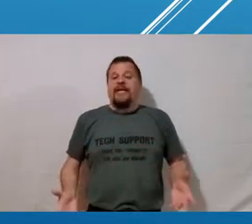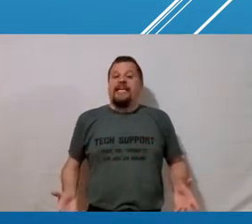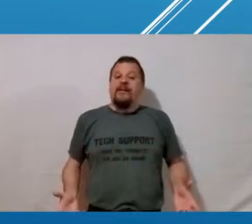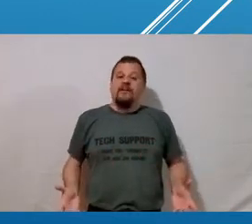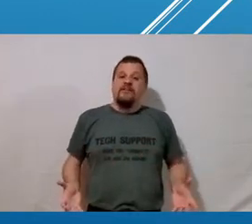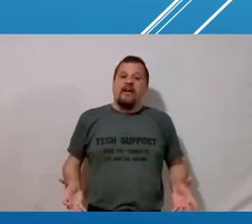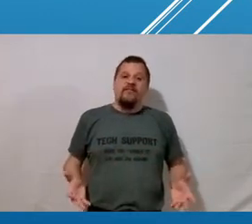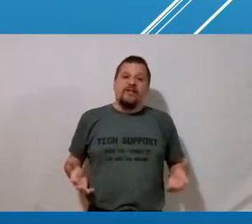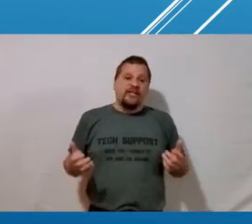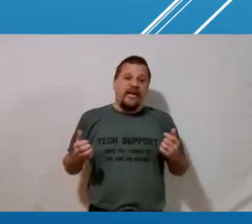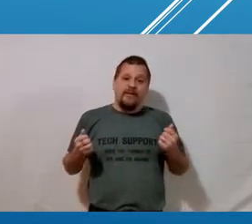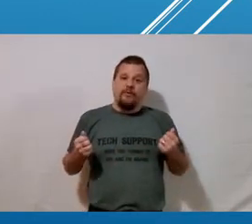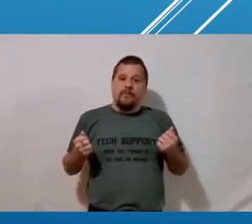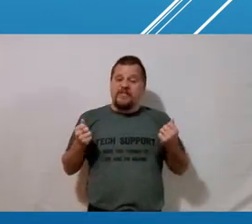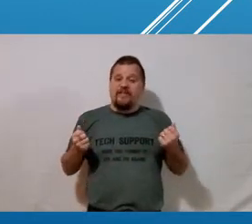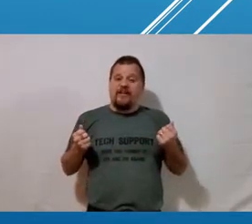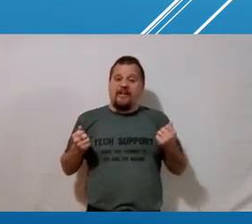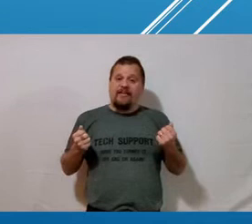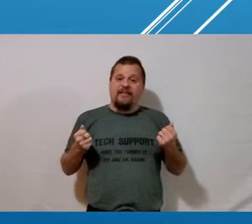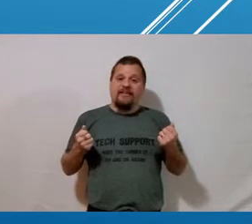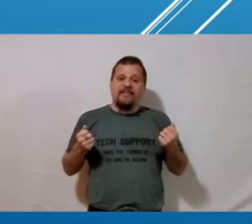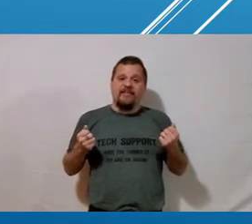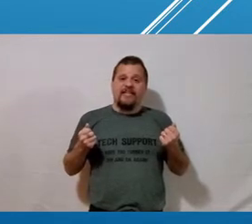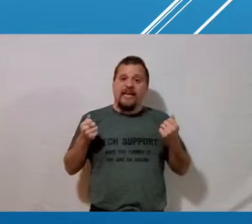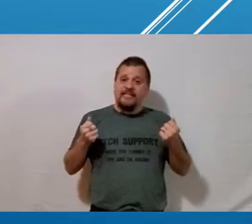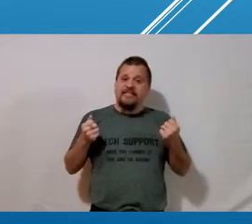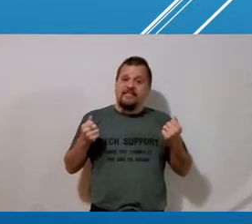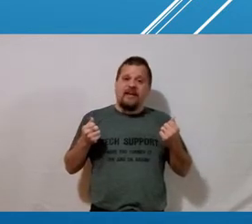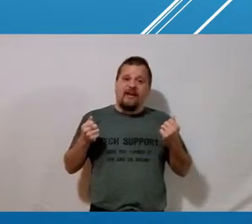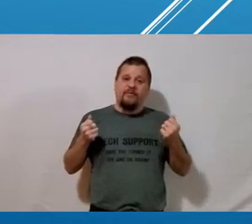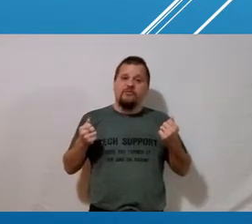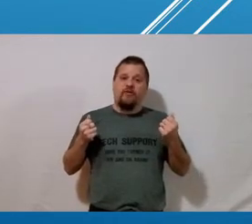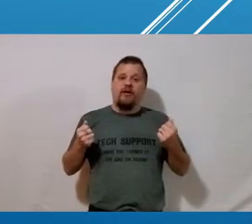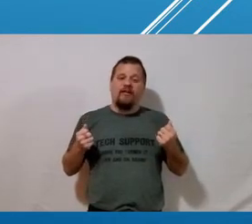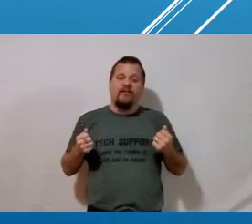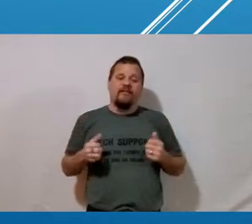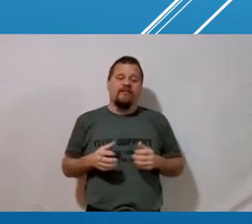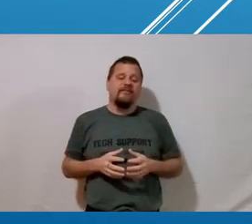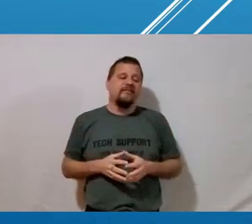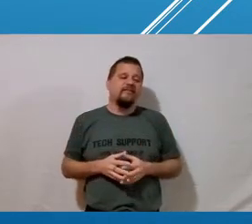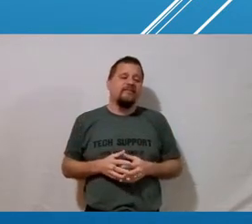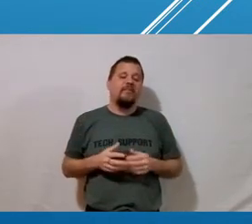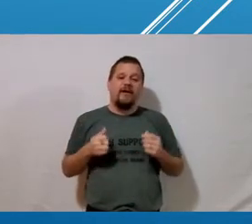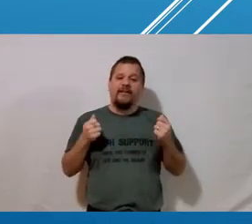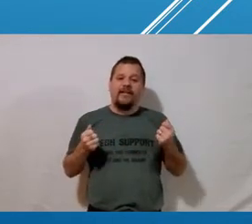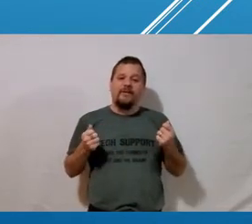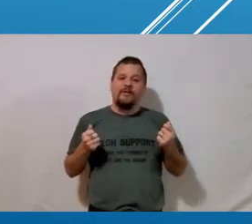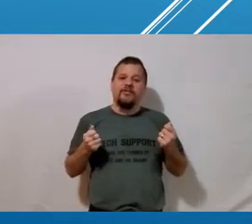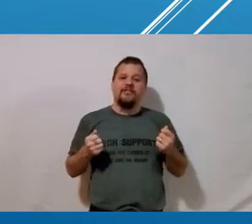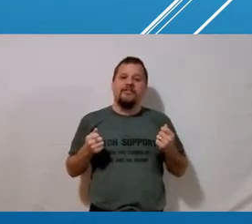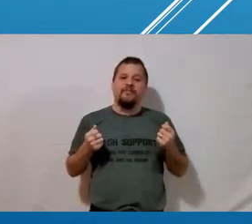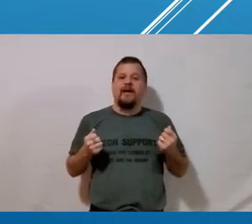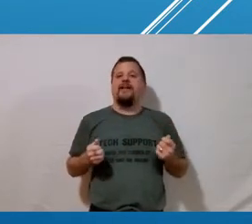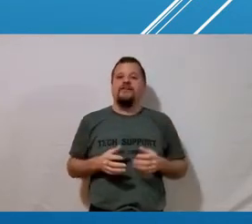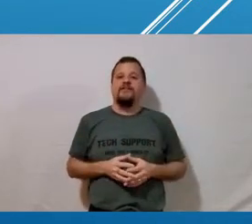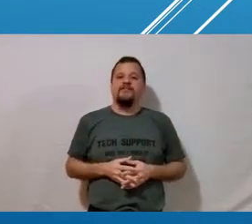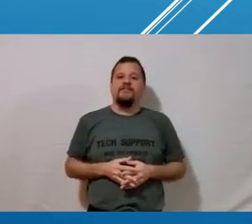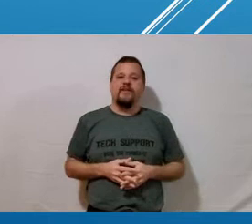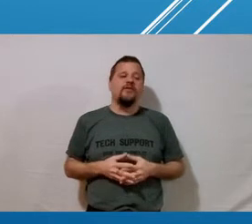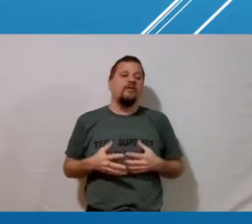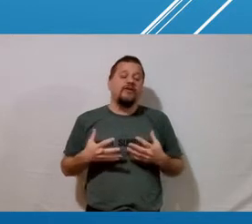and after many years i eventually had to put up a sign that said yes i was wrong body language